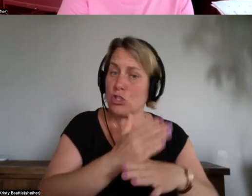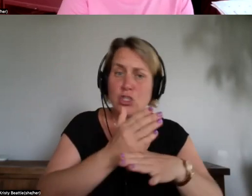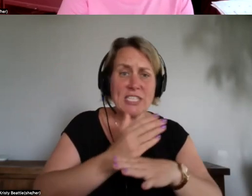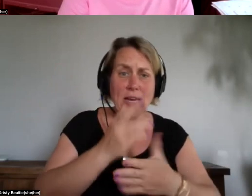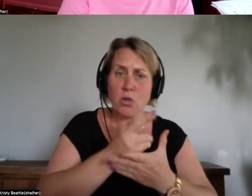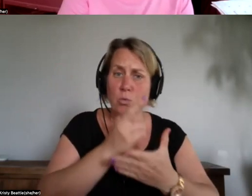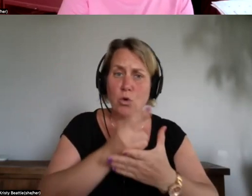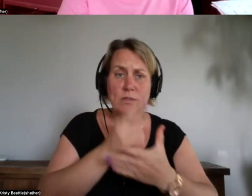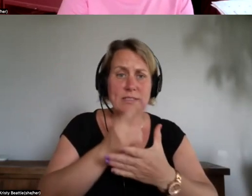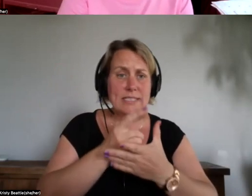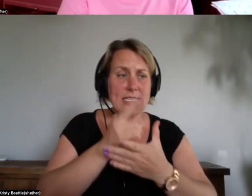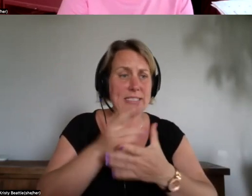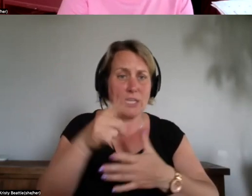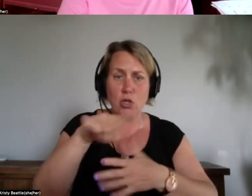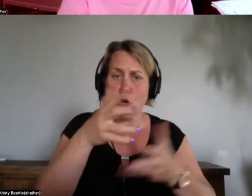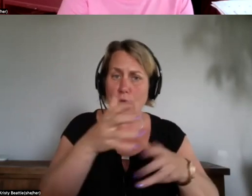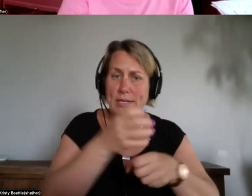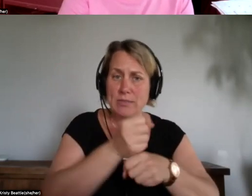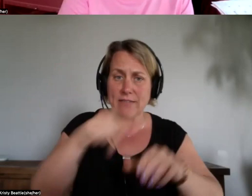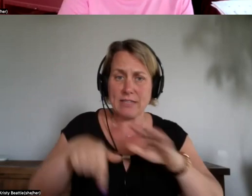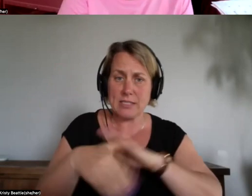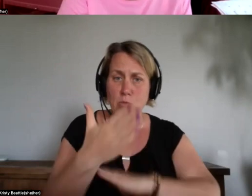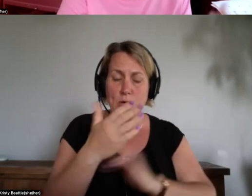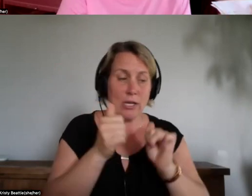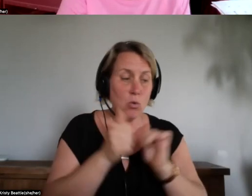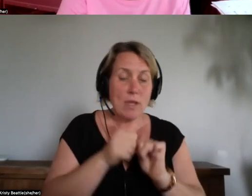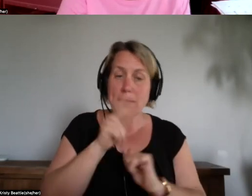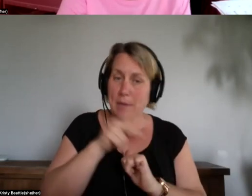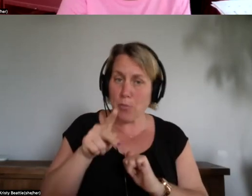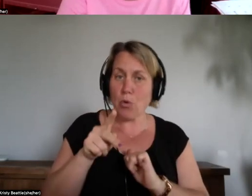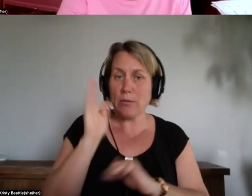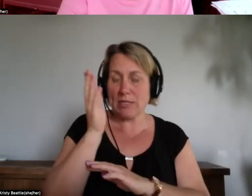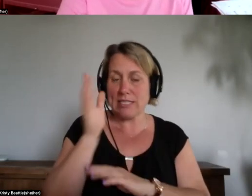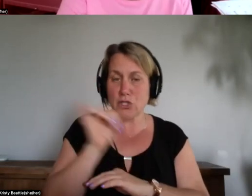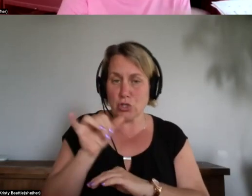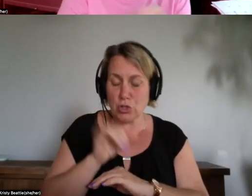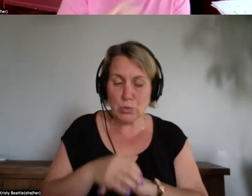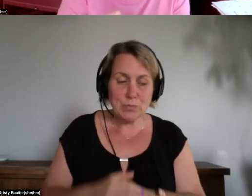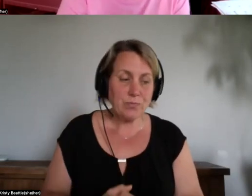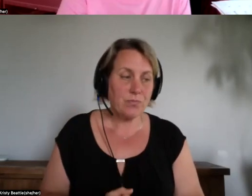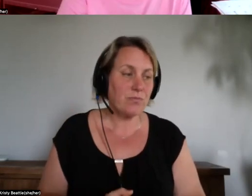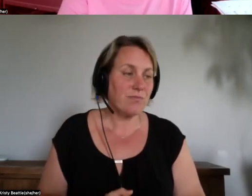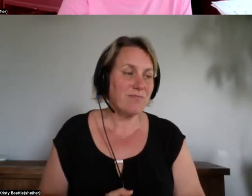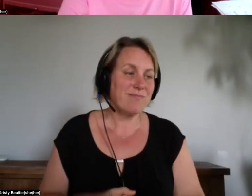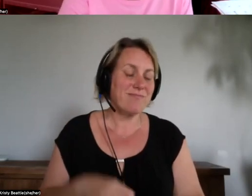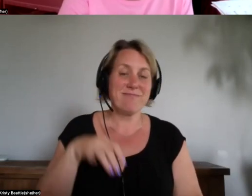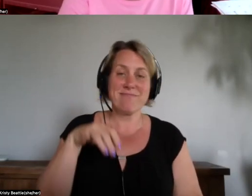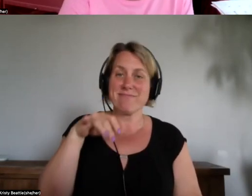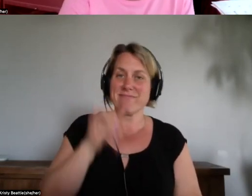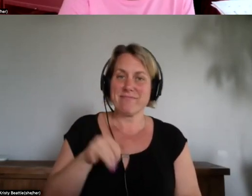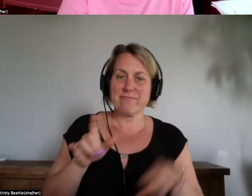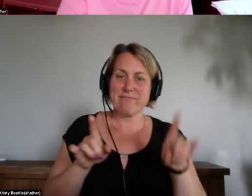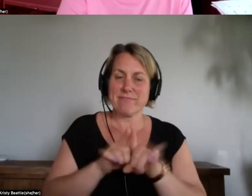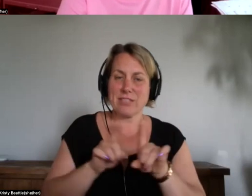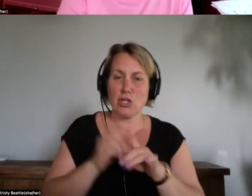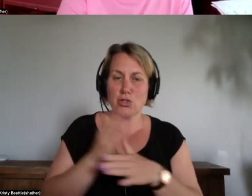to you this morning along with the powerpoint presentation of patricius and that was also um shared in